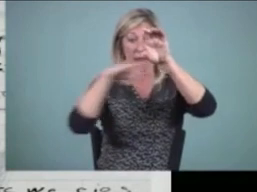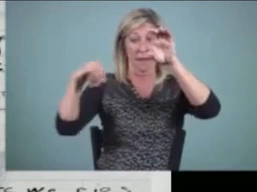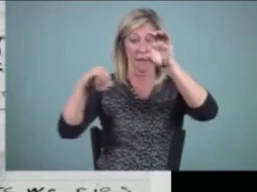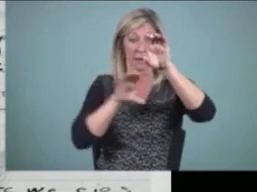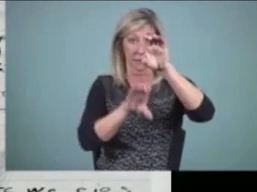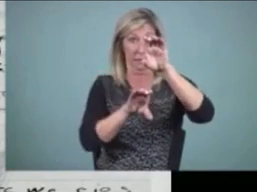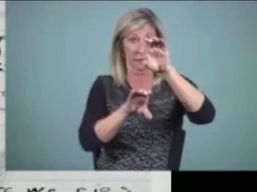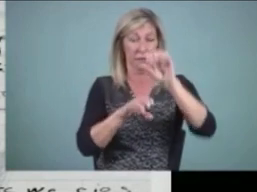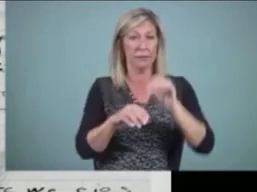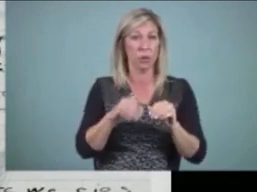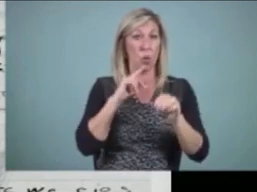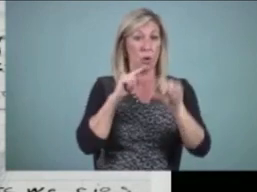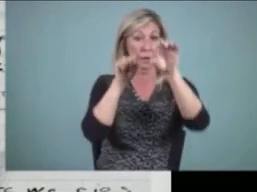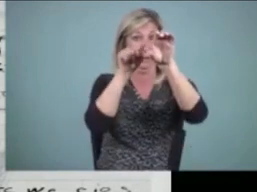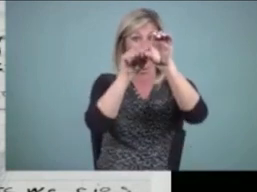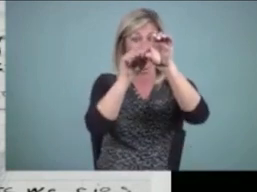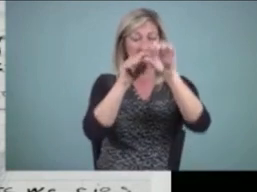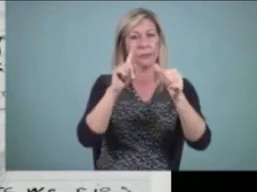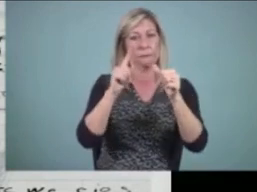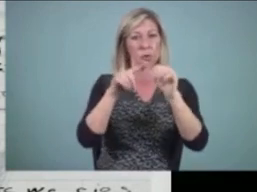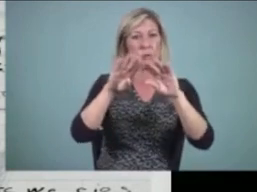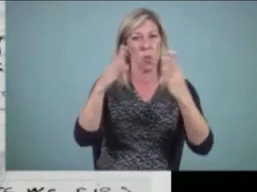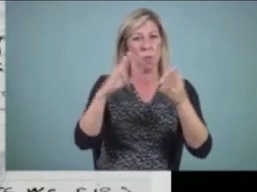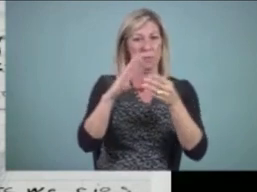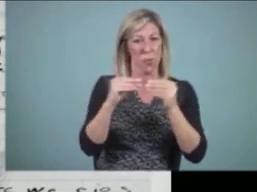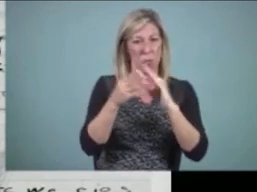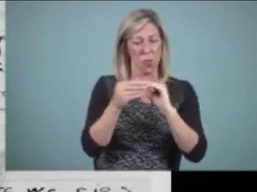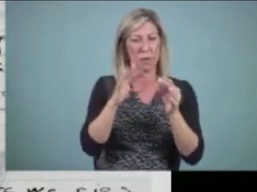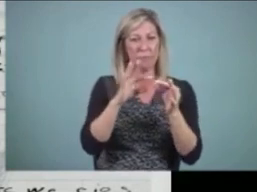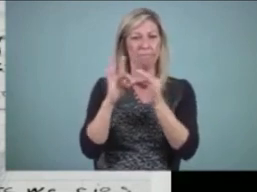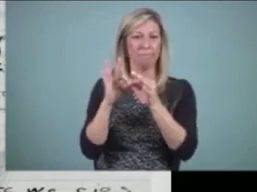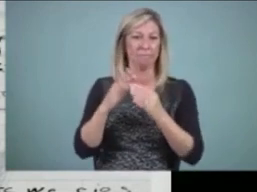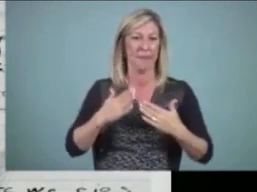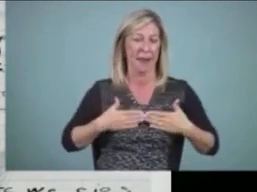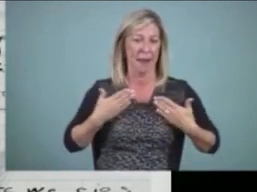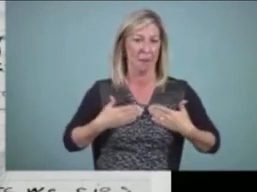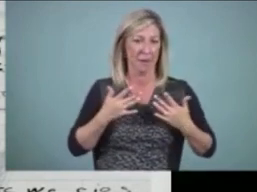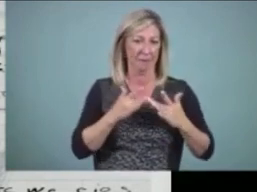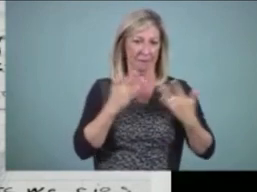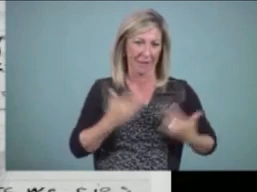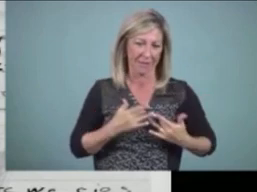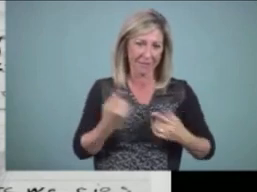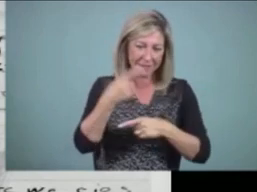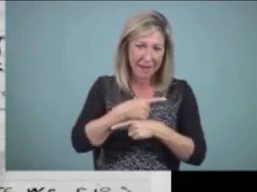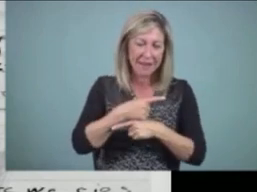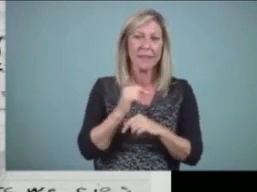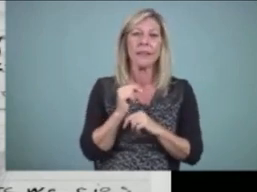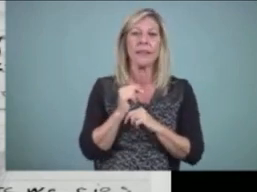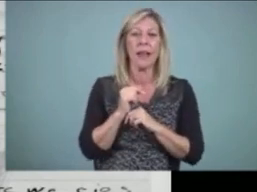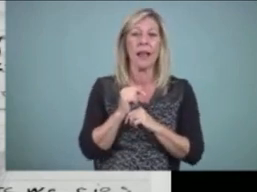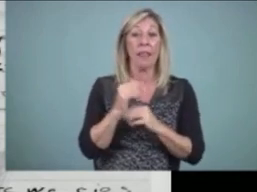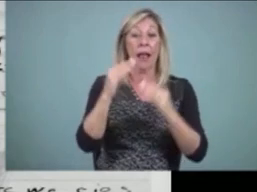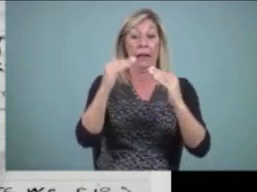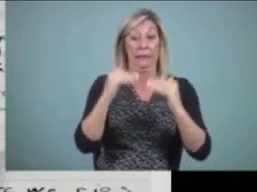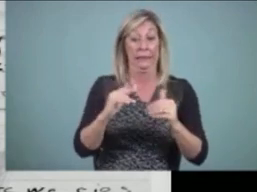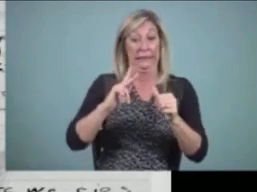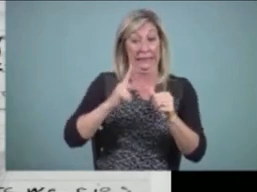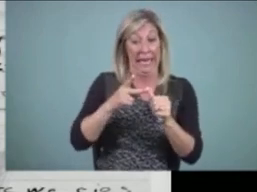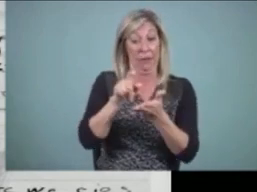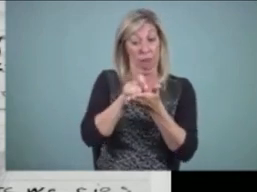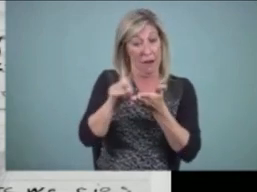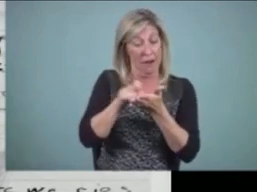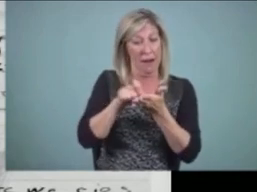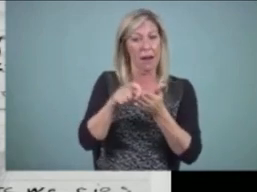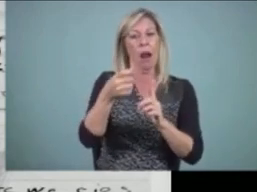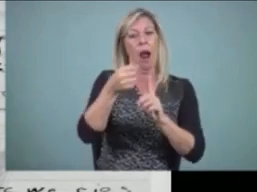wrote a story about Happy Valentine's Day. And you can see in her second draft how she's expanded it. She's added more information,